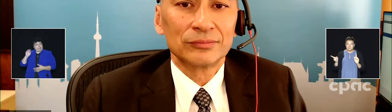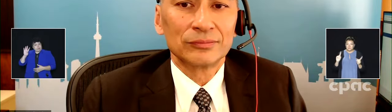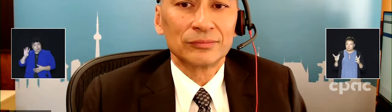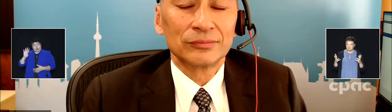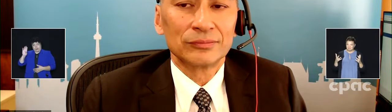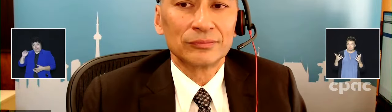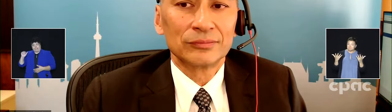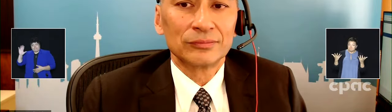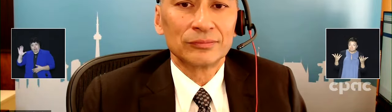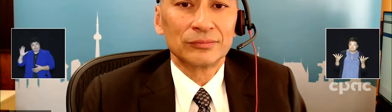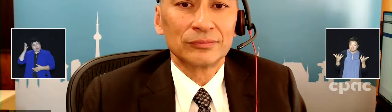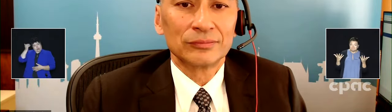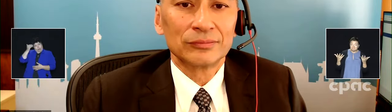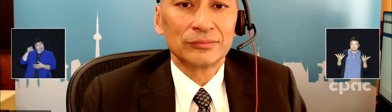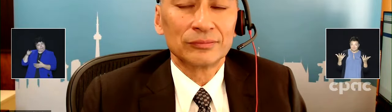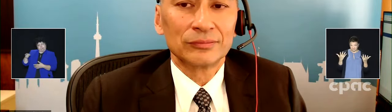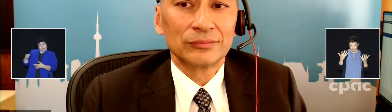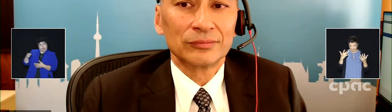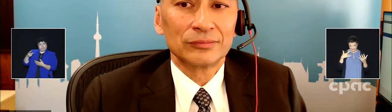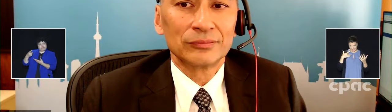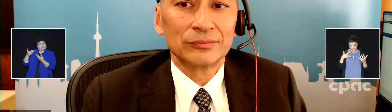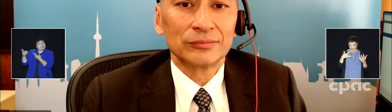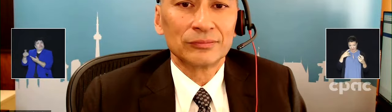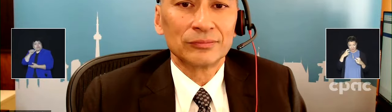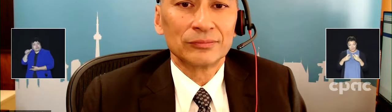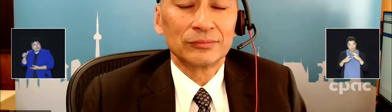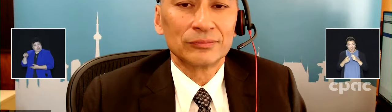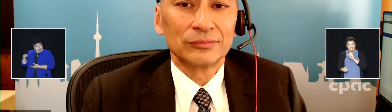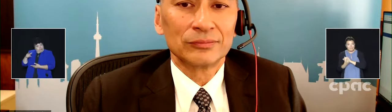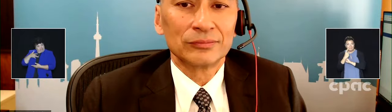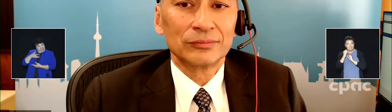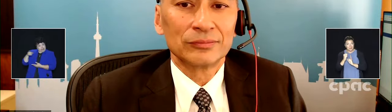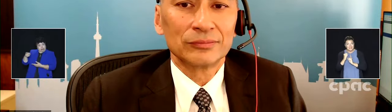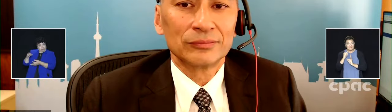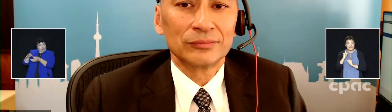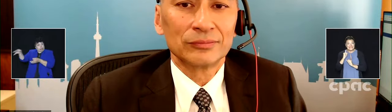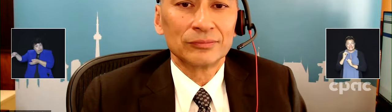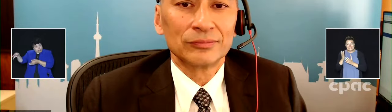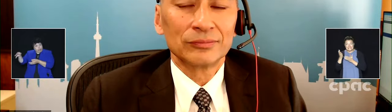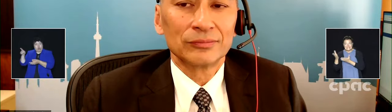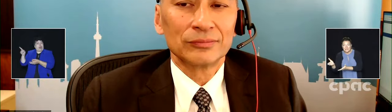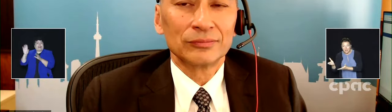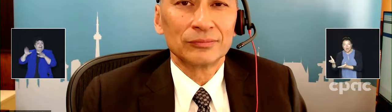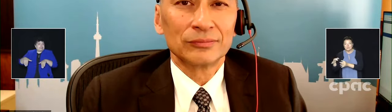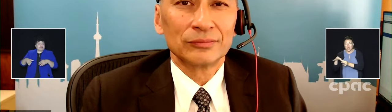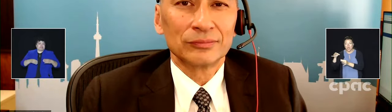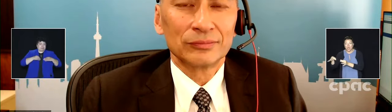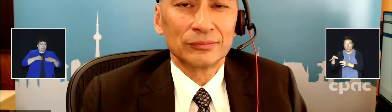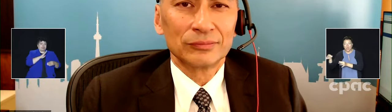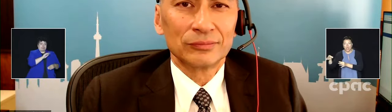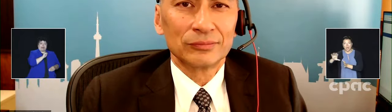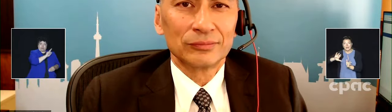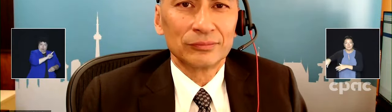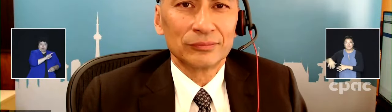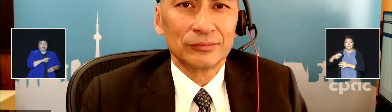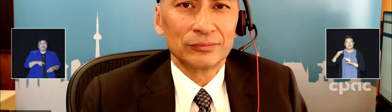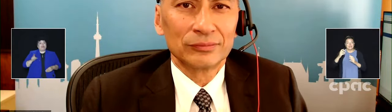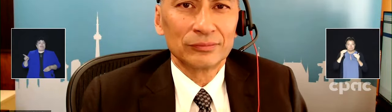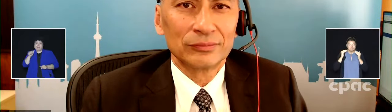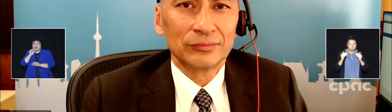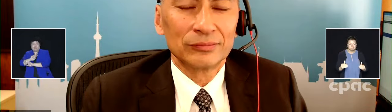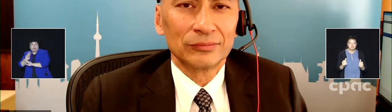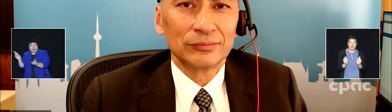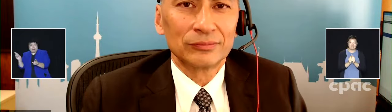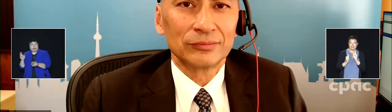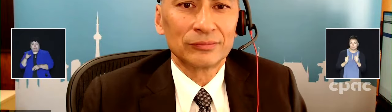getting it, for example, and that's why we pursued the B8.1. Can you just kind of explain what those conversations were